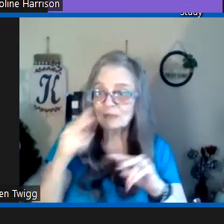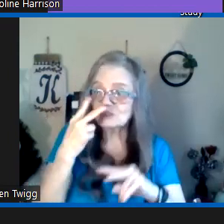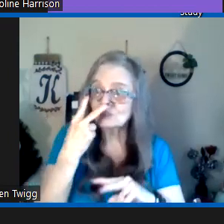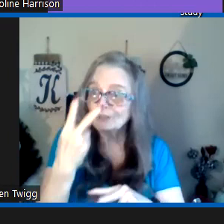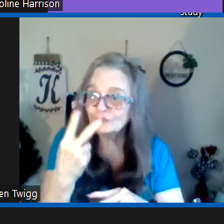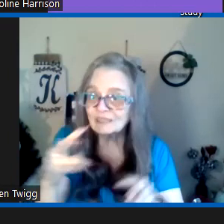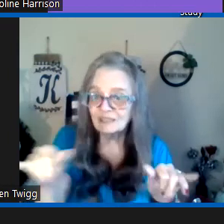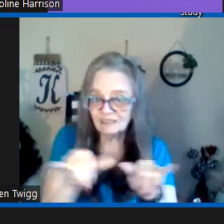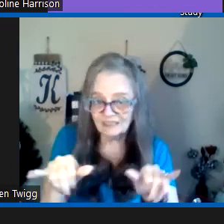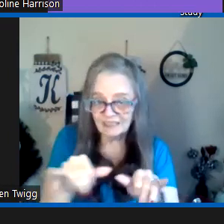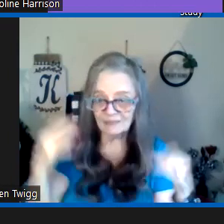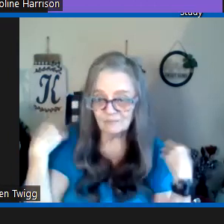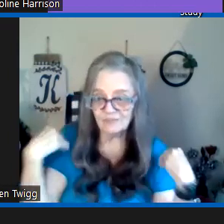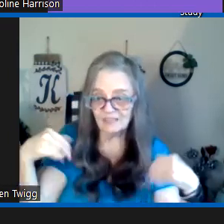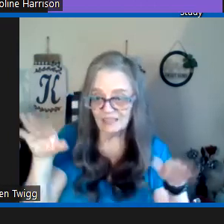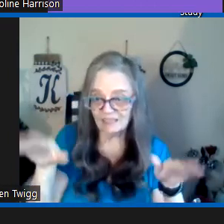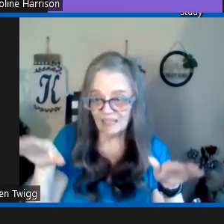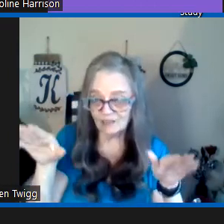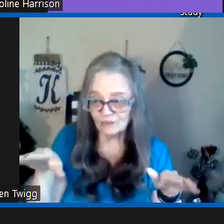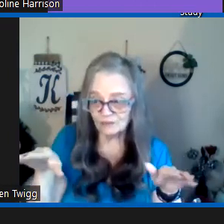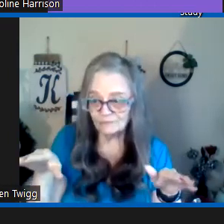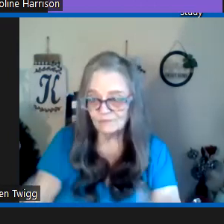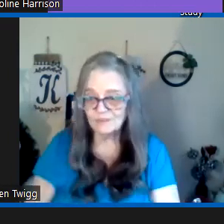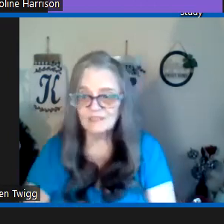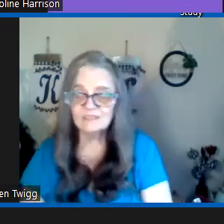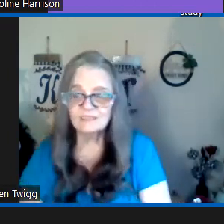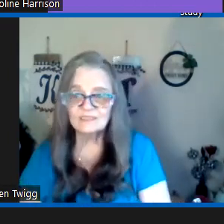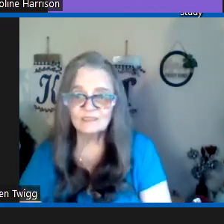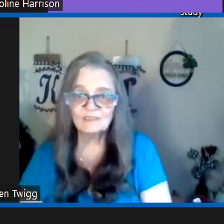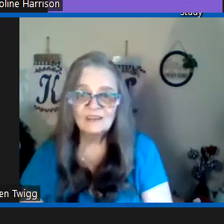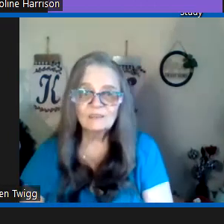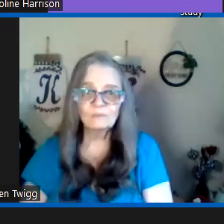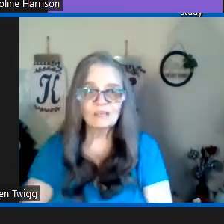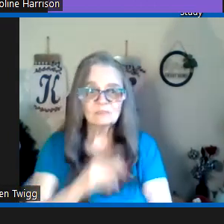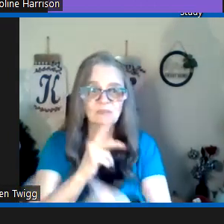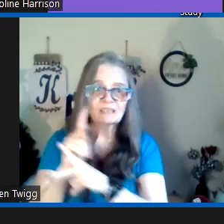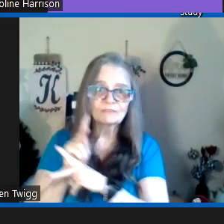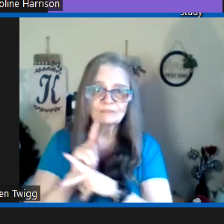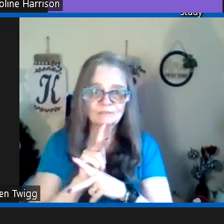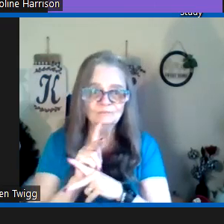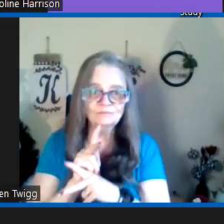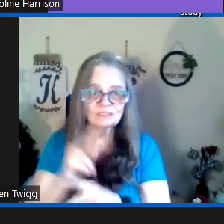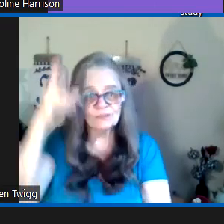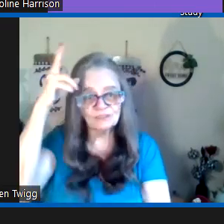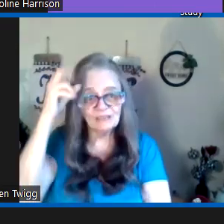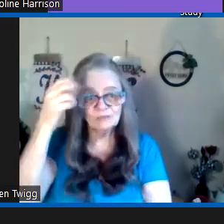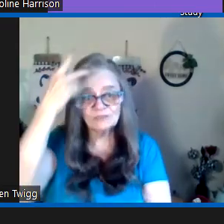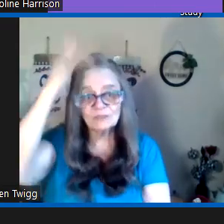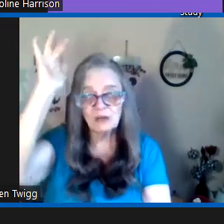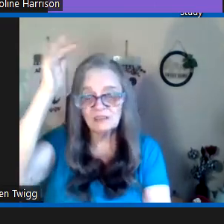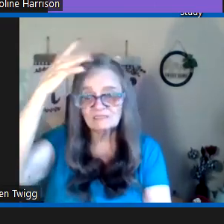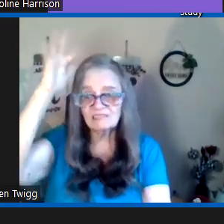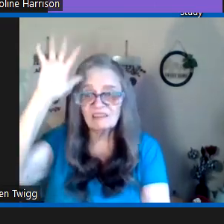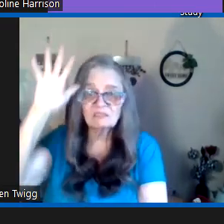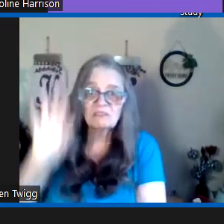but to look like an angel so we've got to be careful so the devil